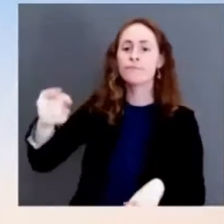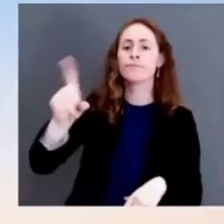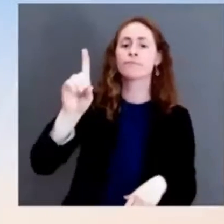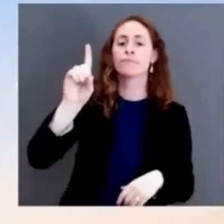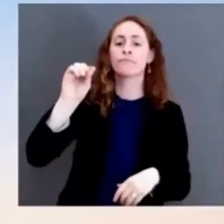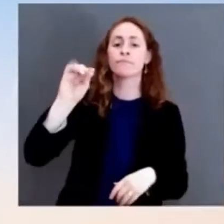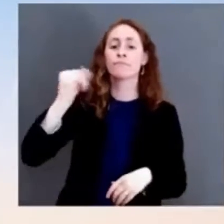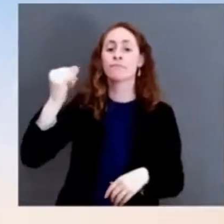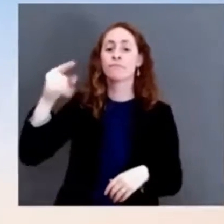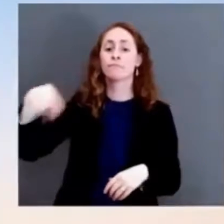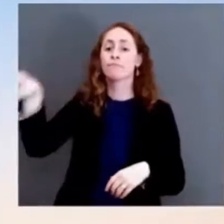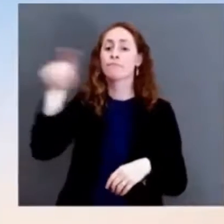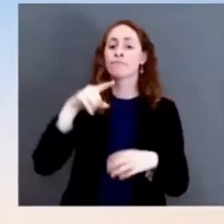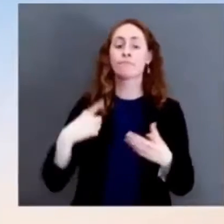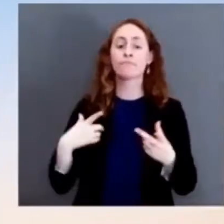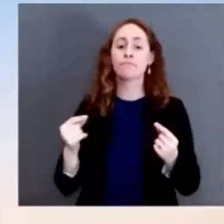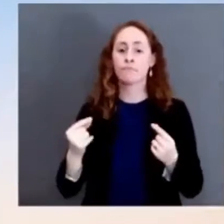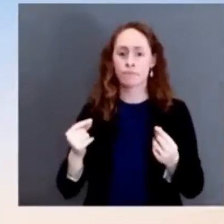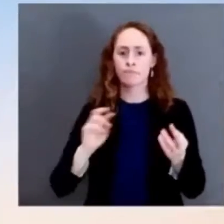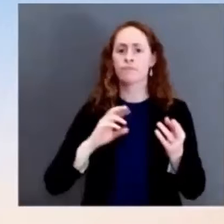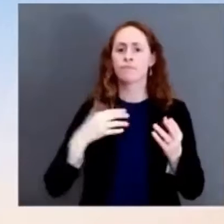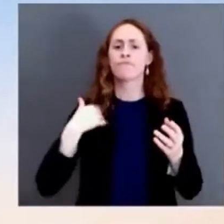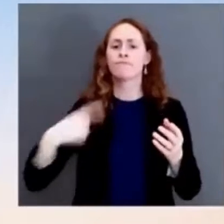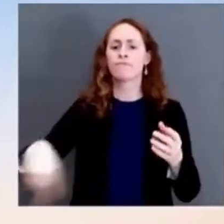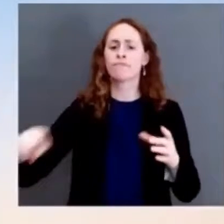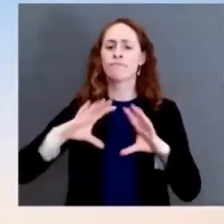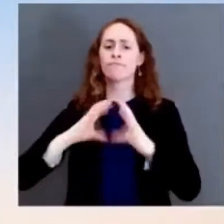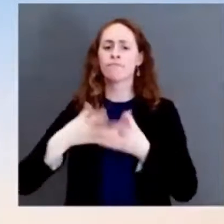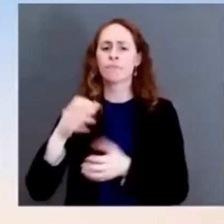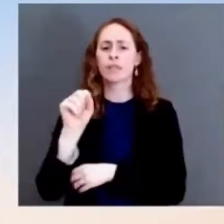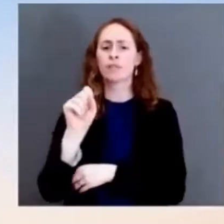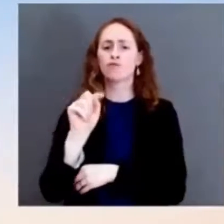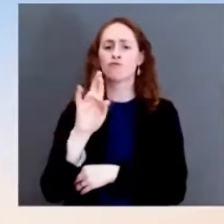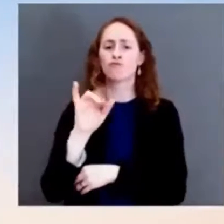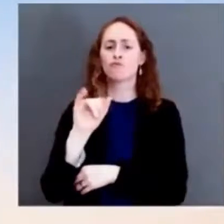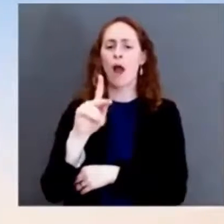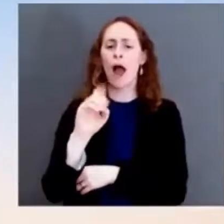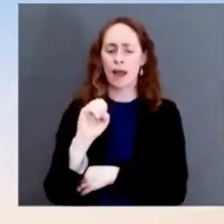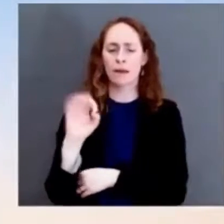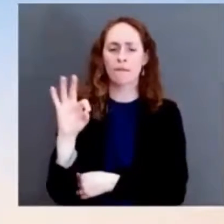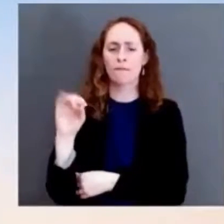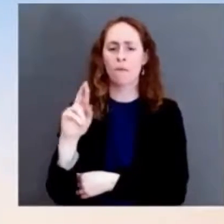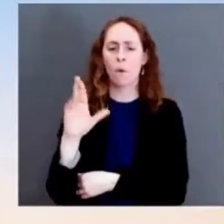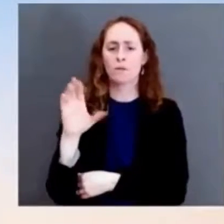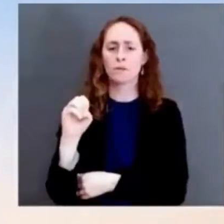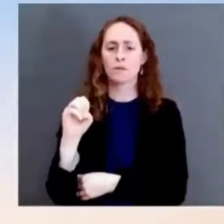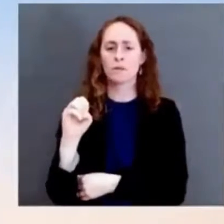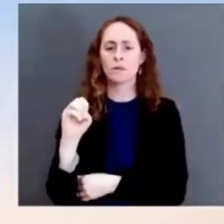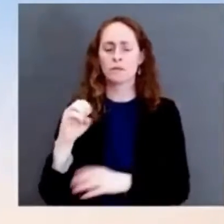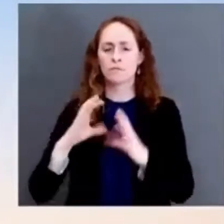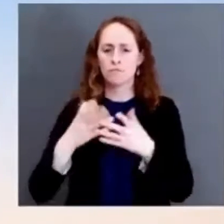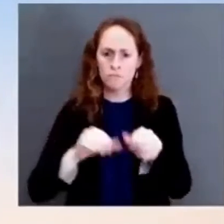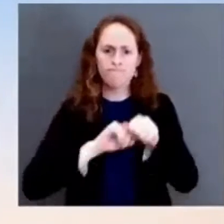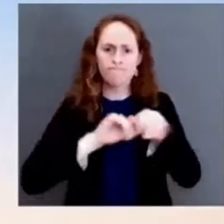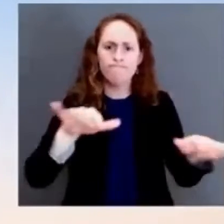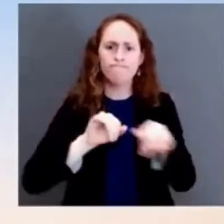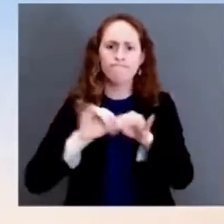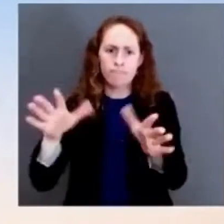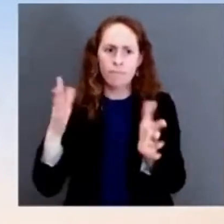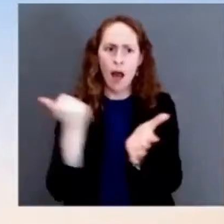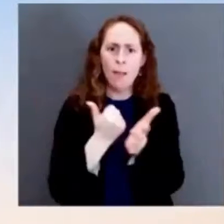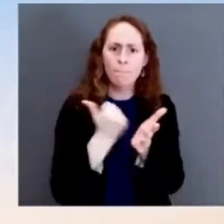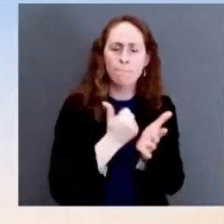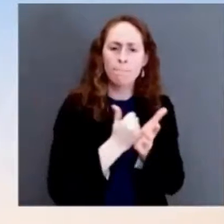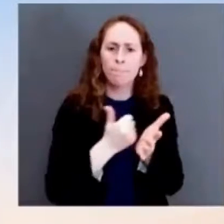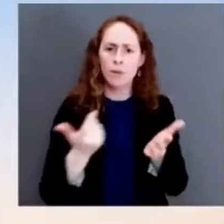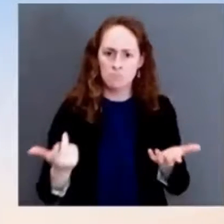Since those strike forces were assembled in July, have they accomplished anything? Ms. Look, I think we sent those strike